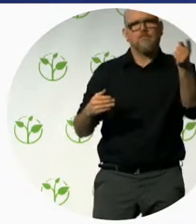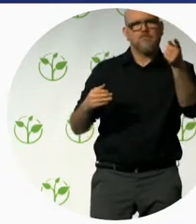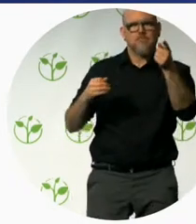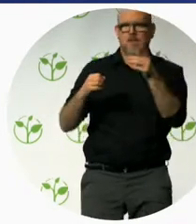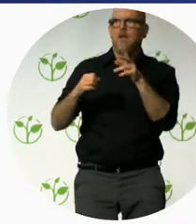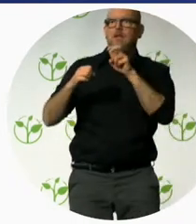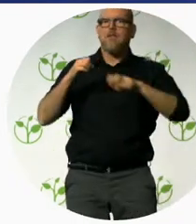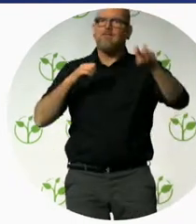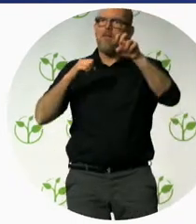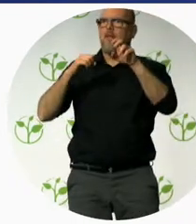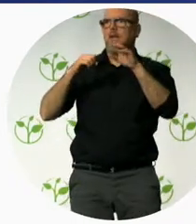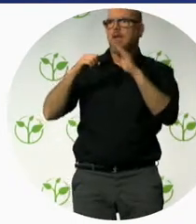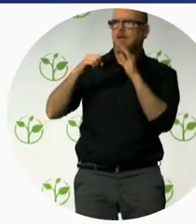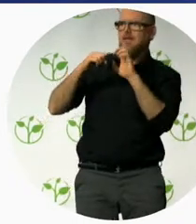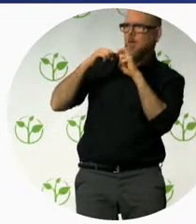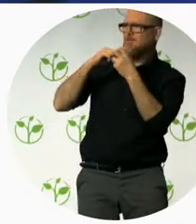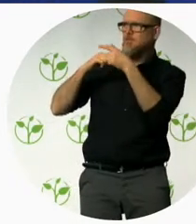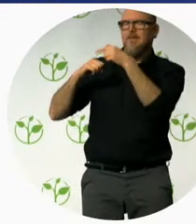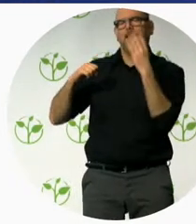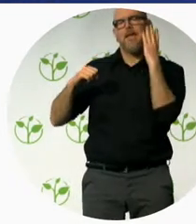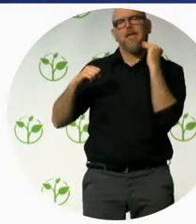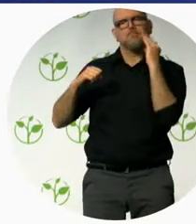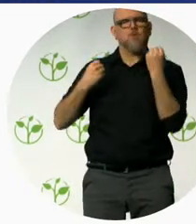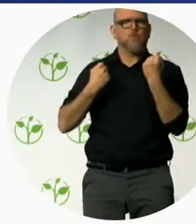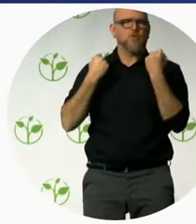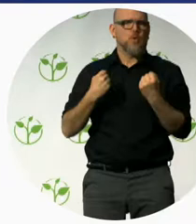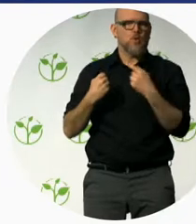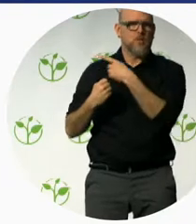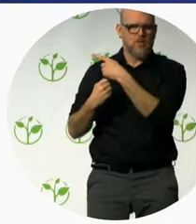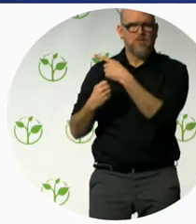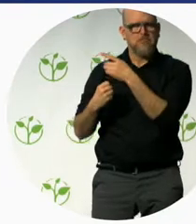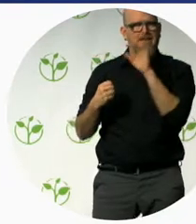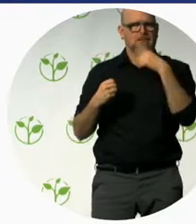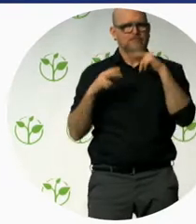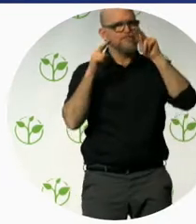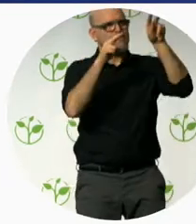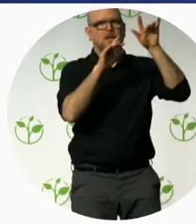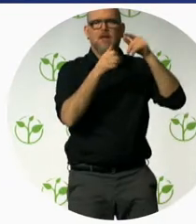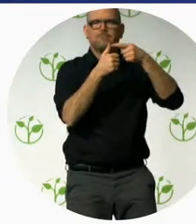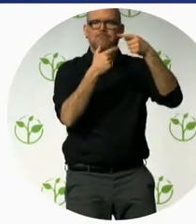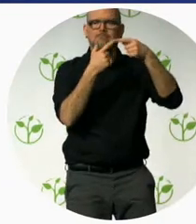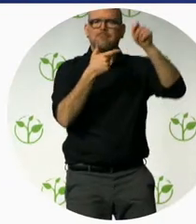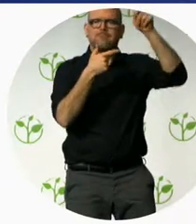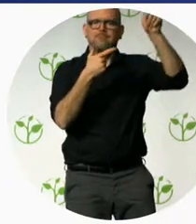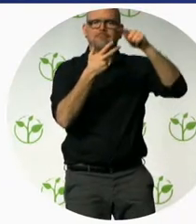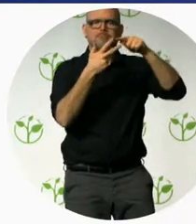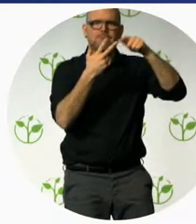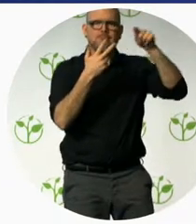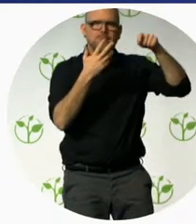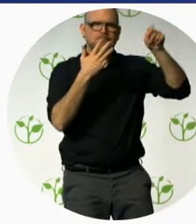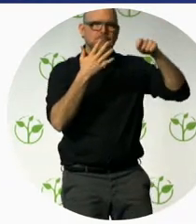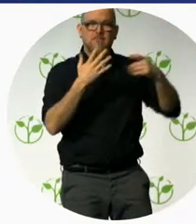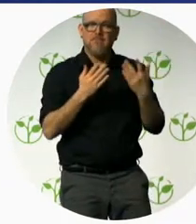has a long and noble tradition of working on accessibility. I worked with them already 17 years ago on my first